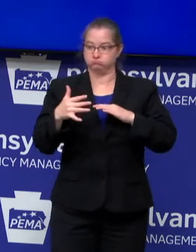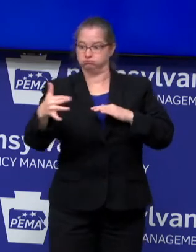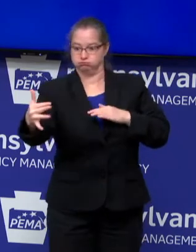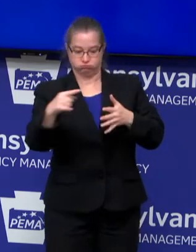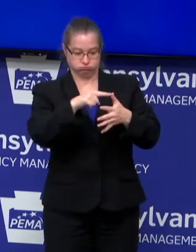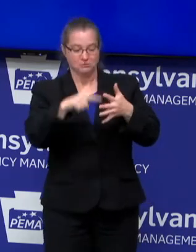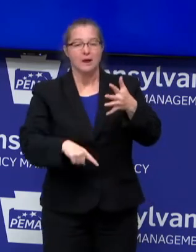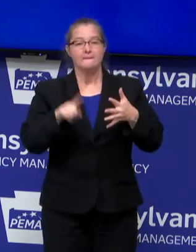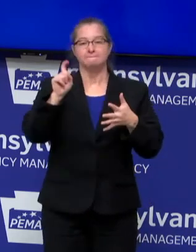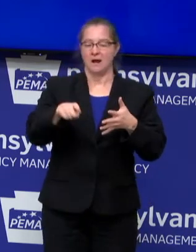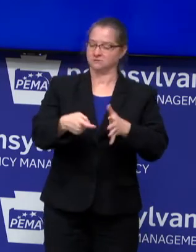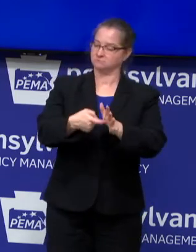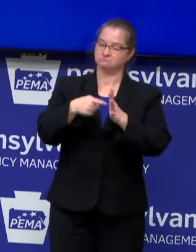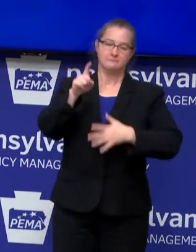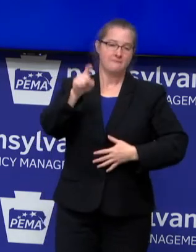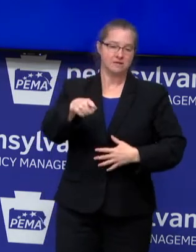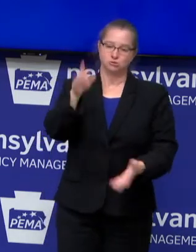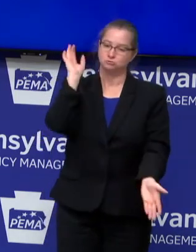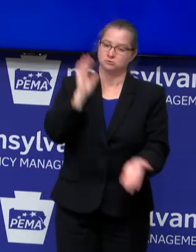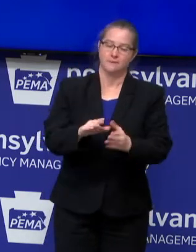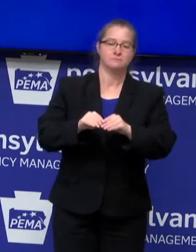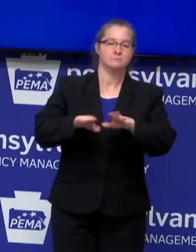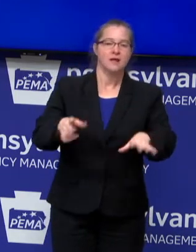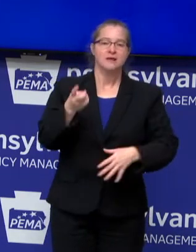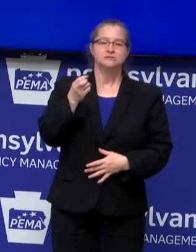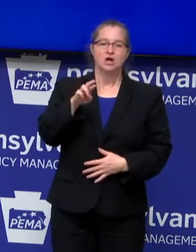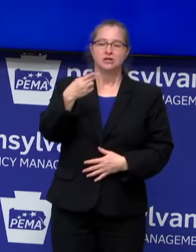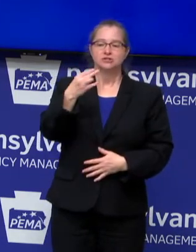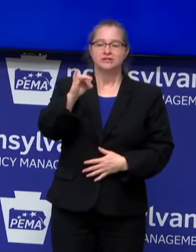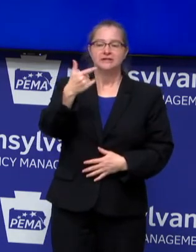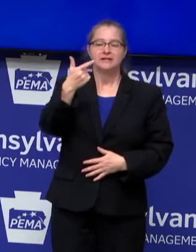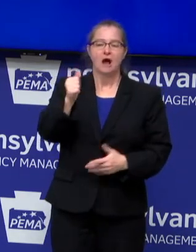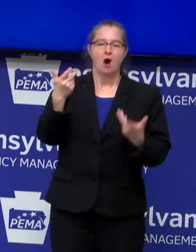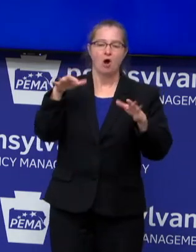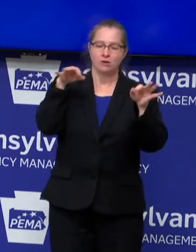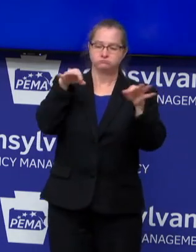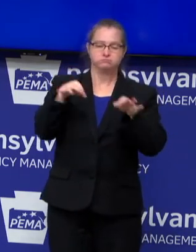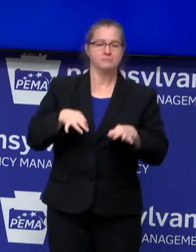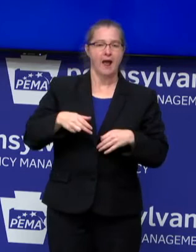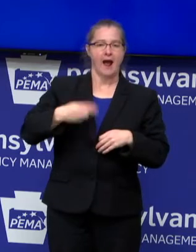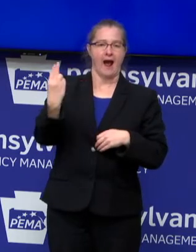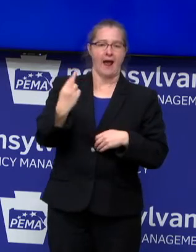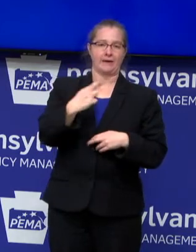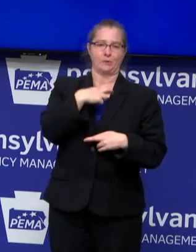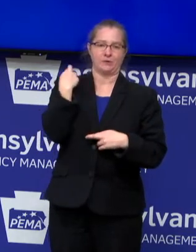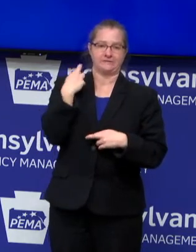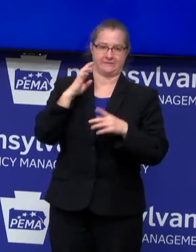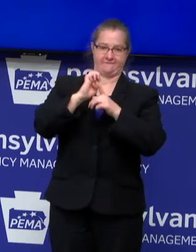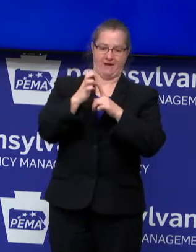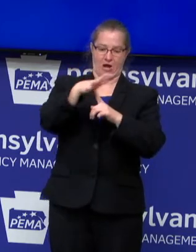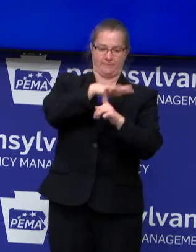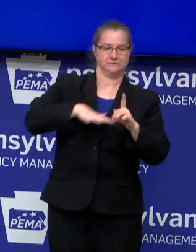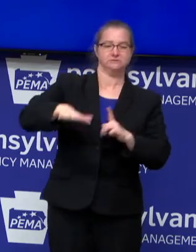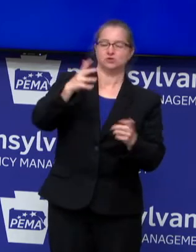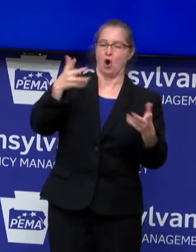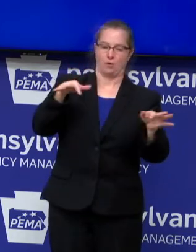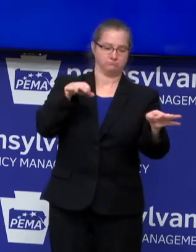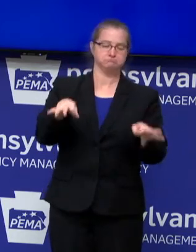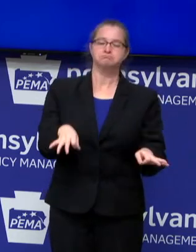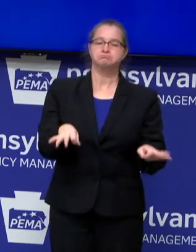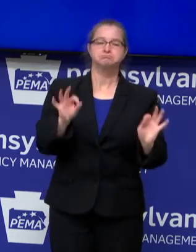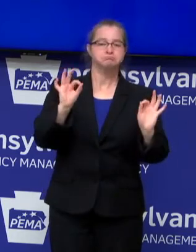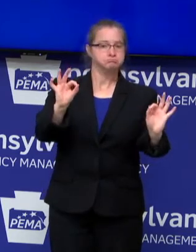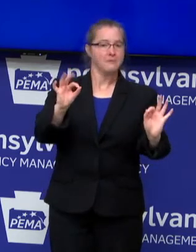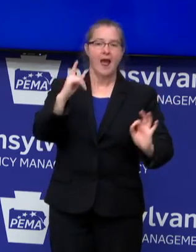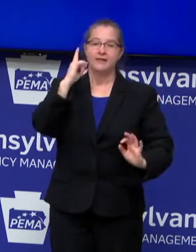I think Dr. Higa did a great job listing out some of where those higher risk environments are. Um, I think it's absolutely